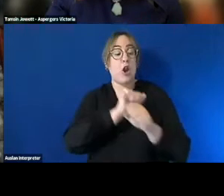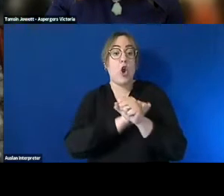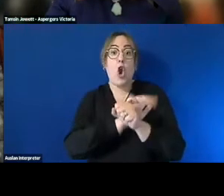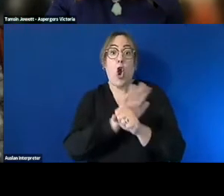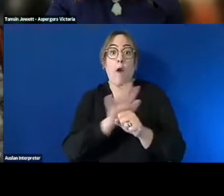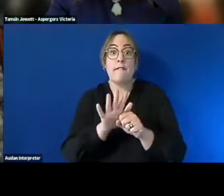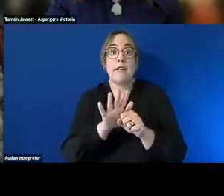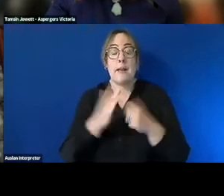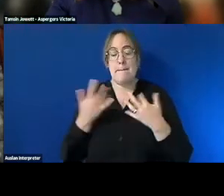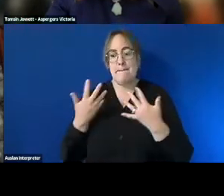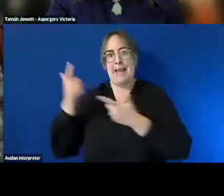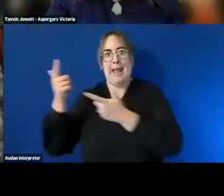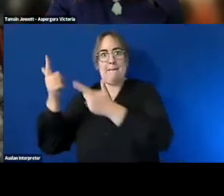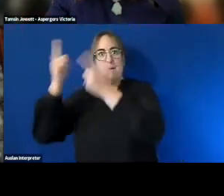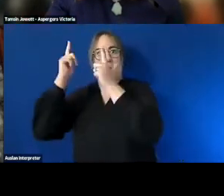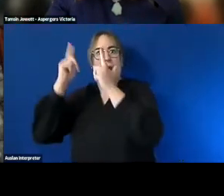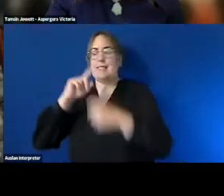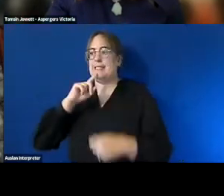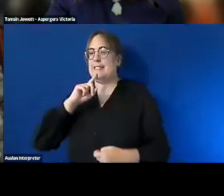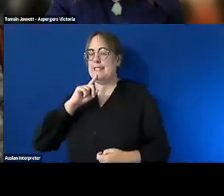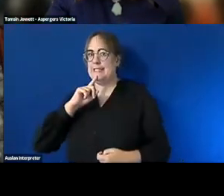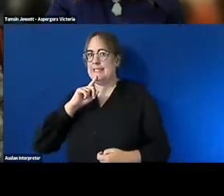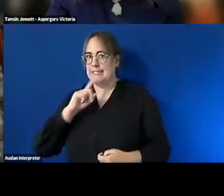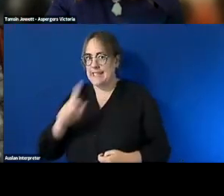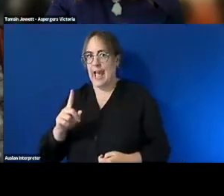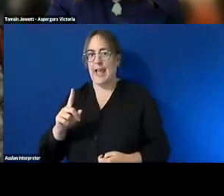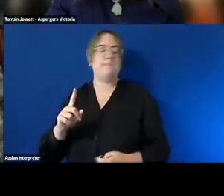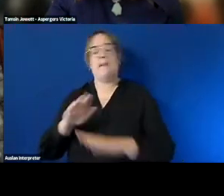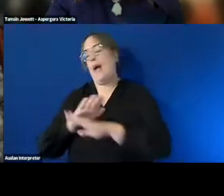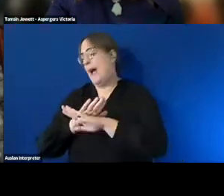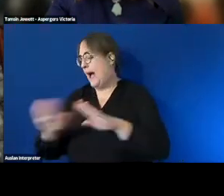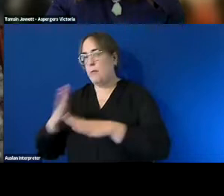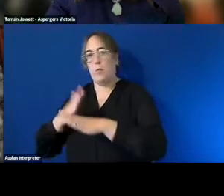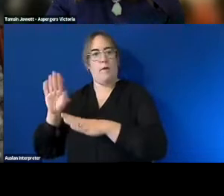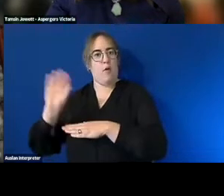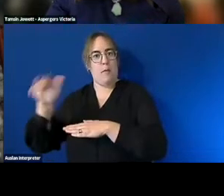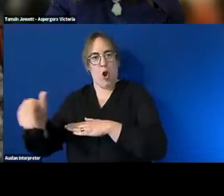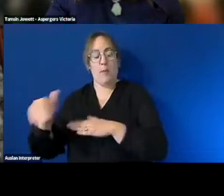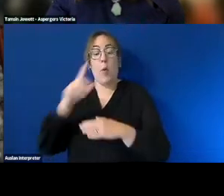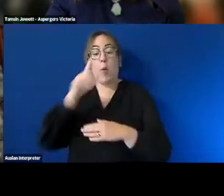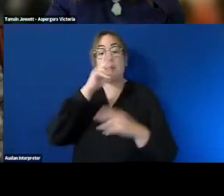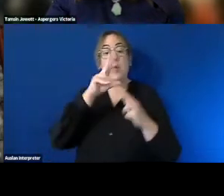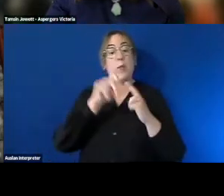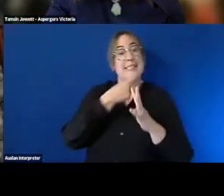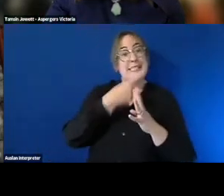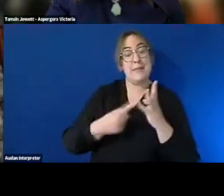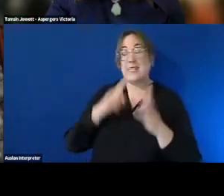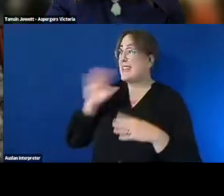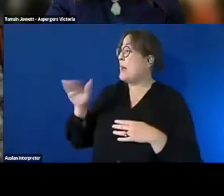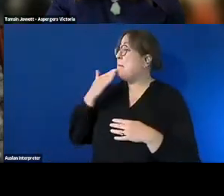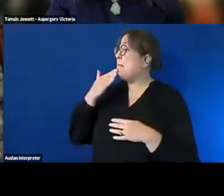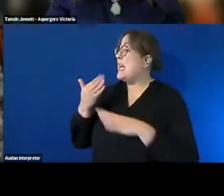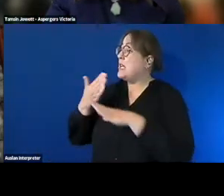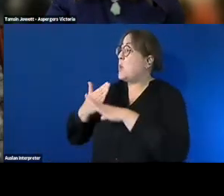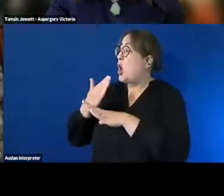employers for years have been um asked by disability advocates and particularly people with chronic illness if they can have more flexible working